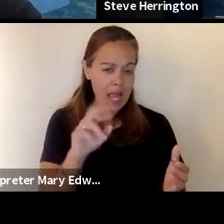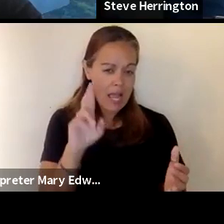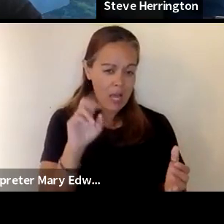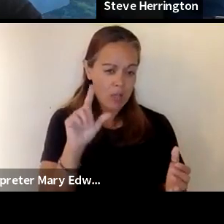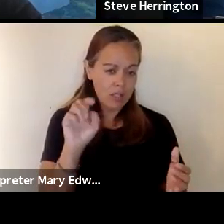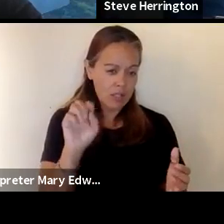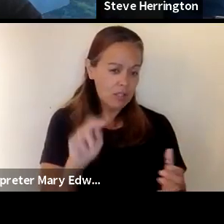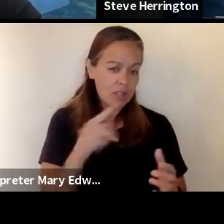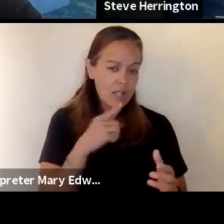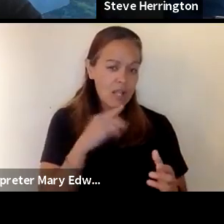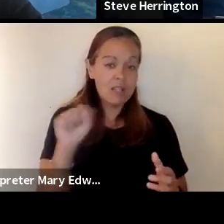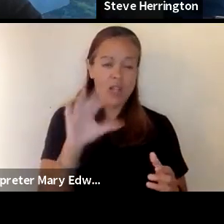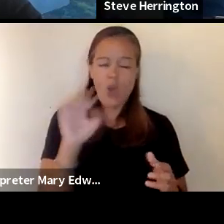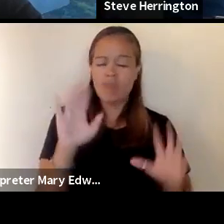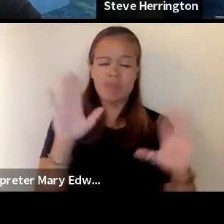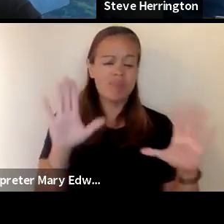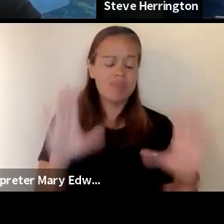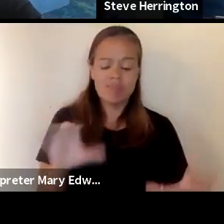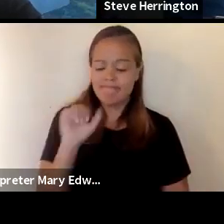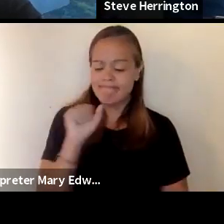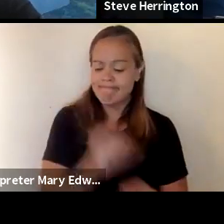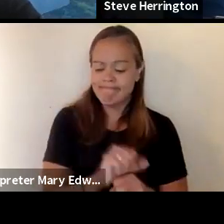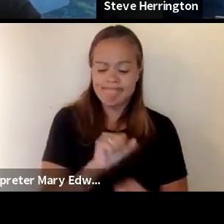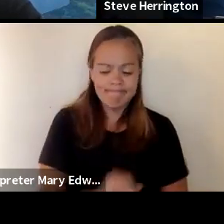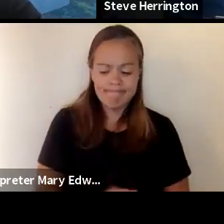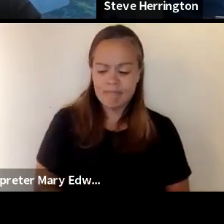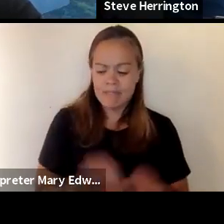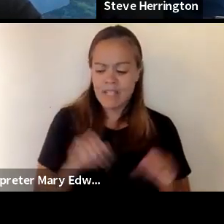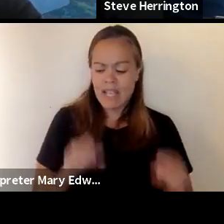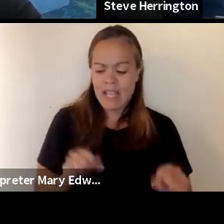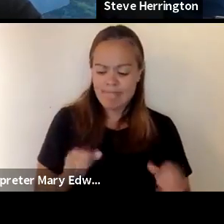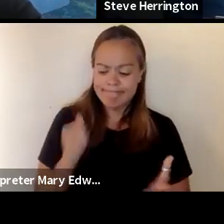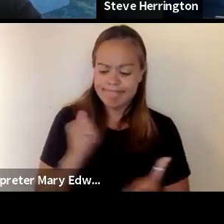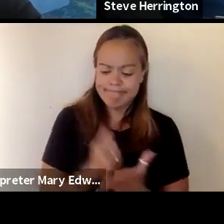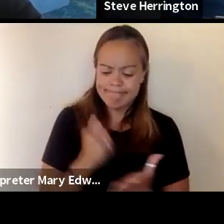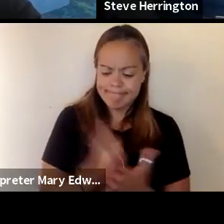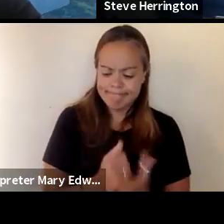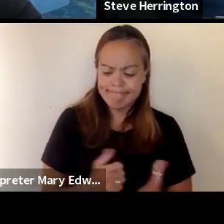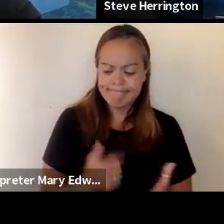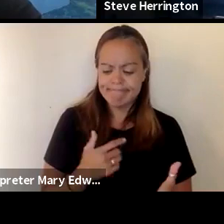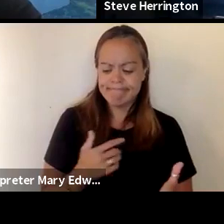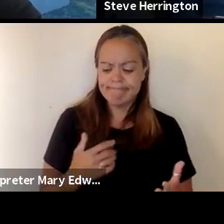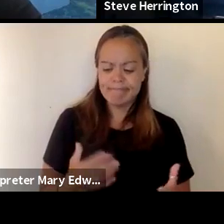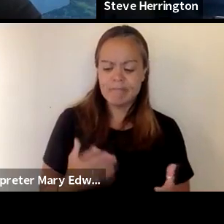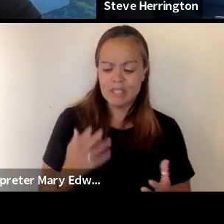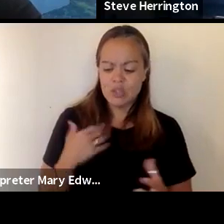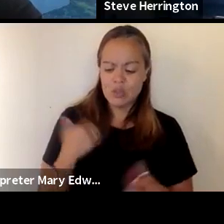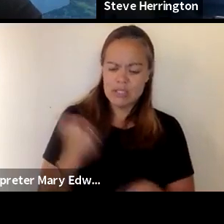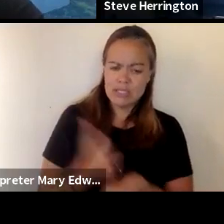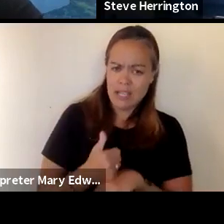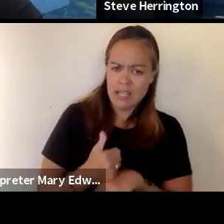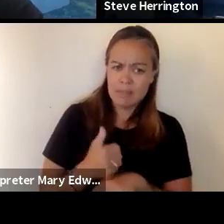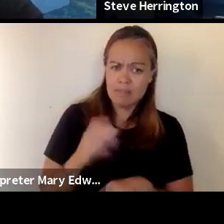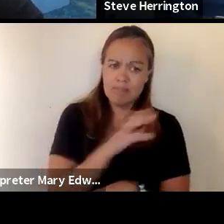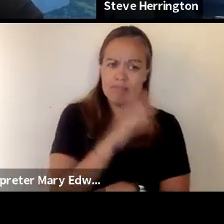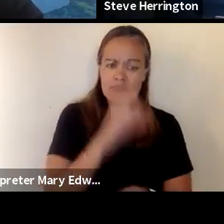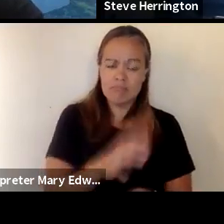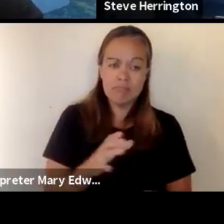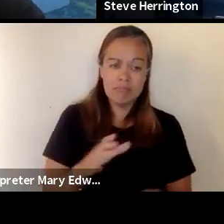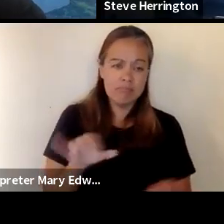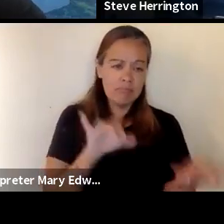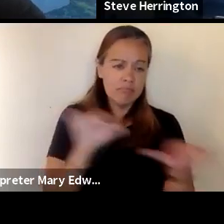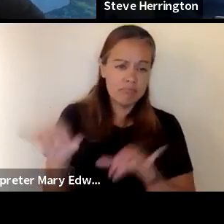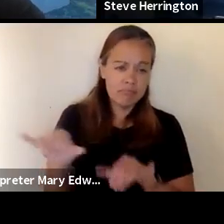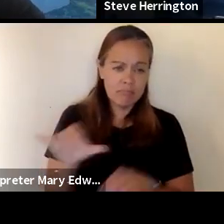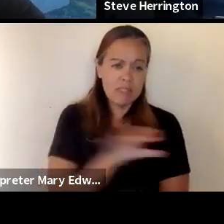sco did a great job uh we we were able to uh help out a bit and and uh to set up those clinics and similarly uh clinics are being